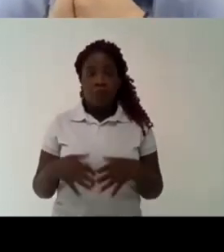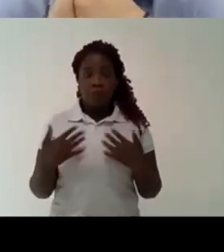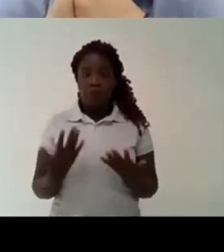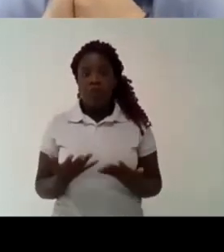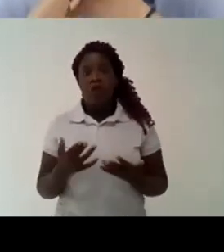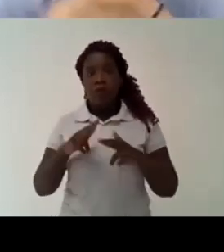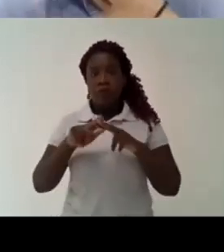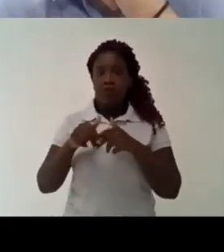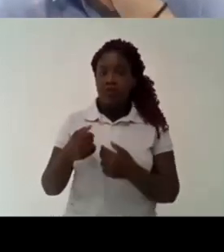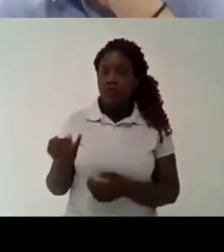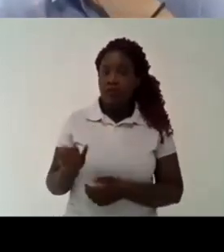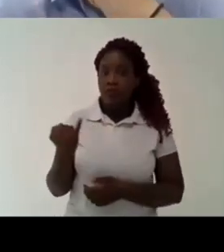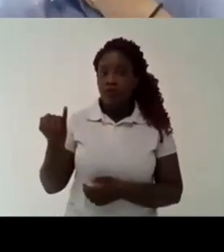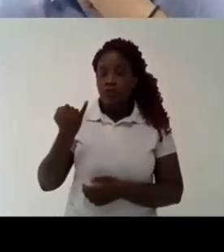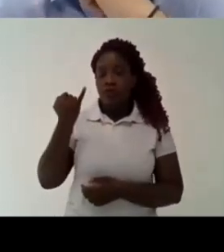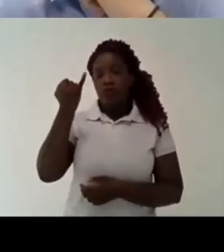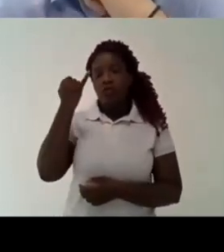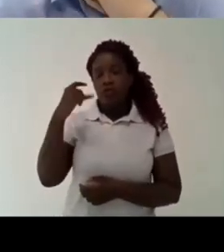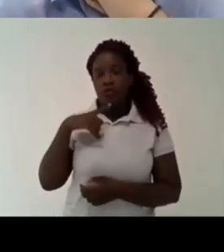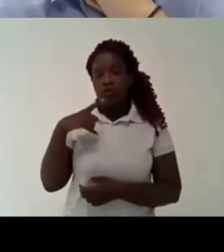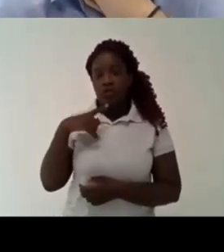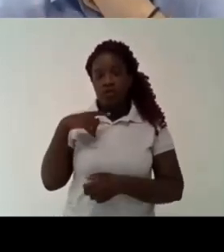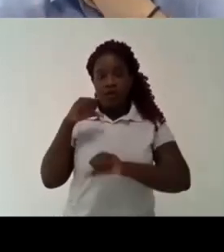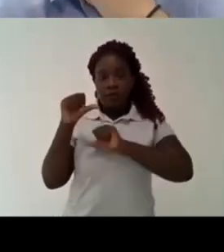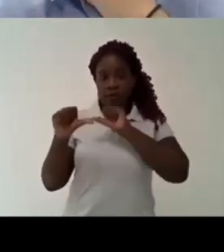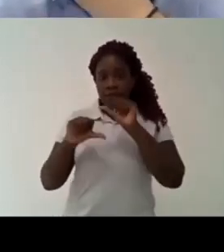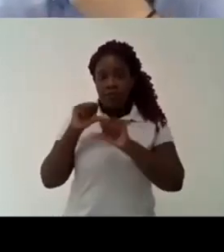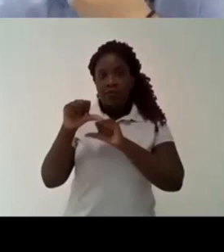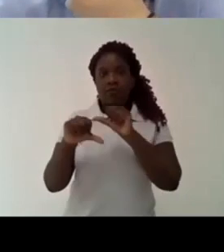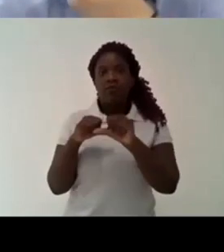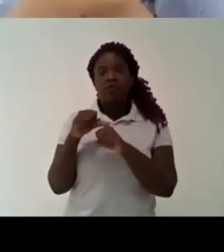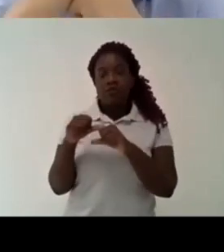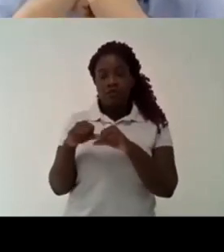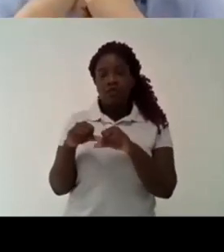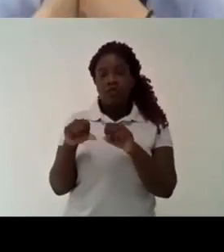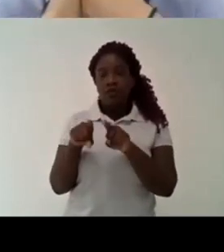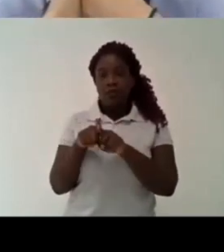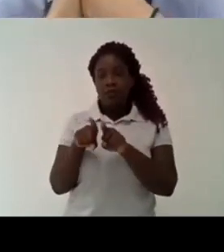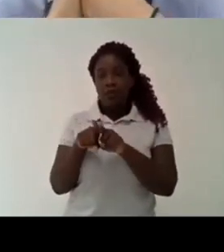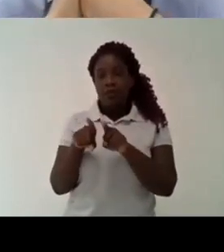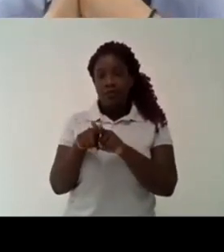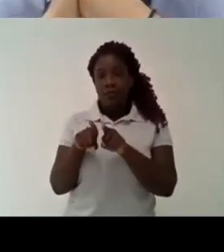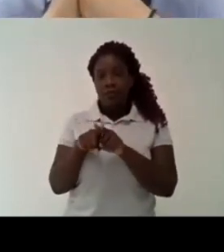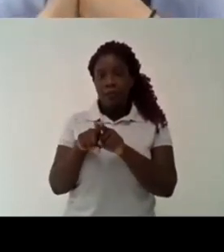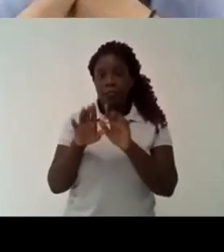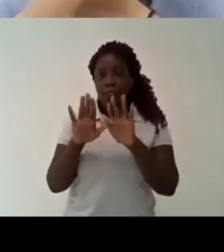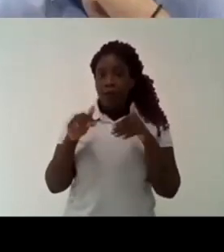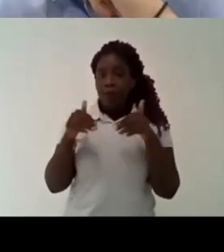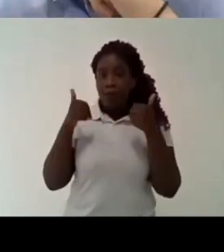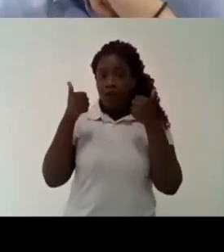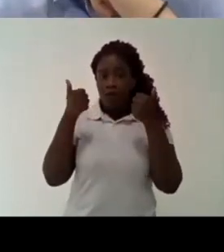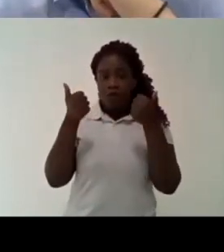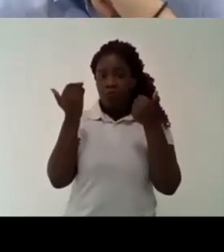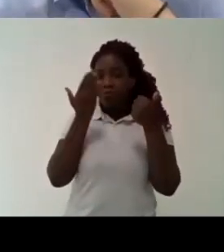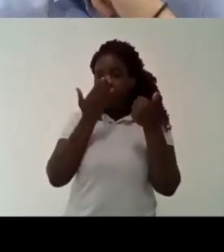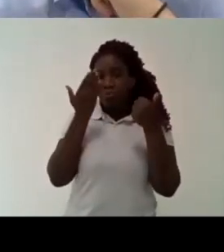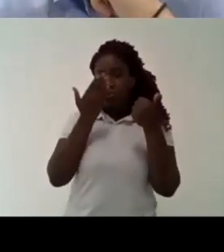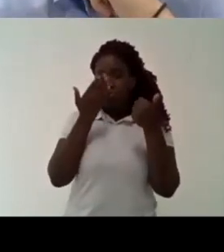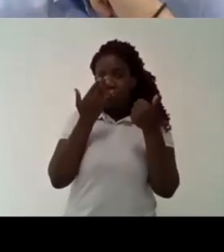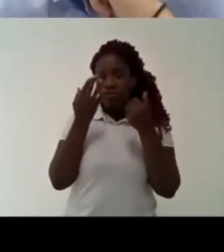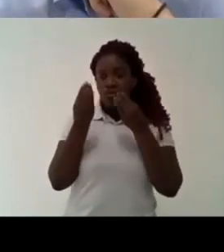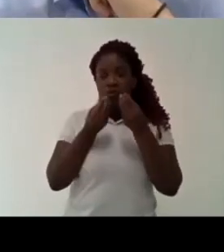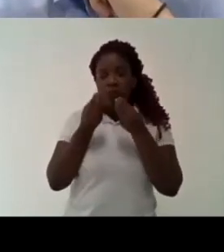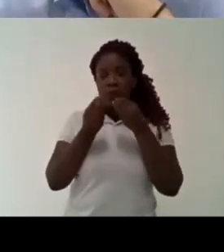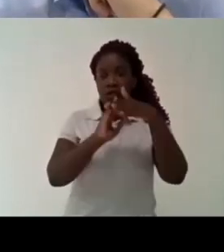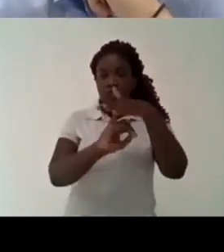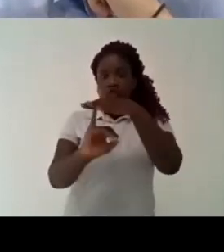create 50 000 scholarships uh for students in post-graduation uh level